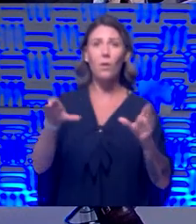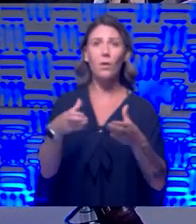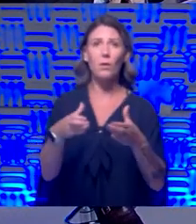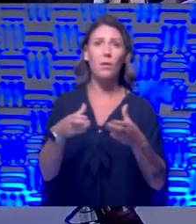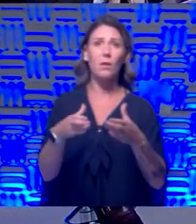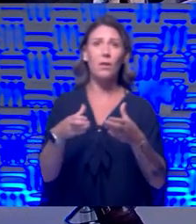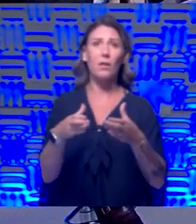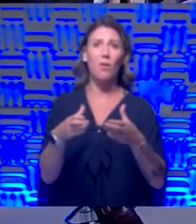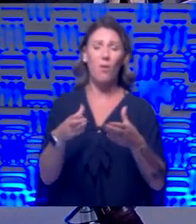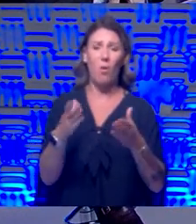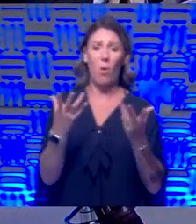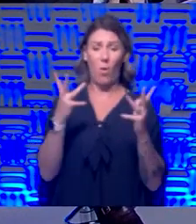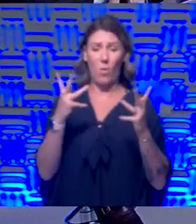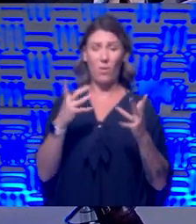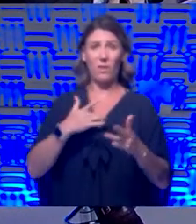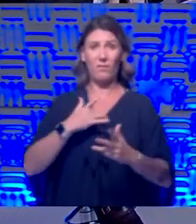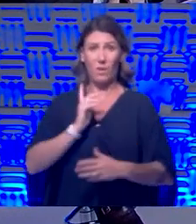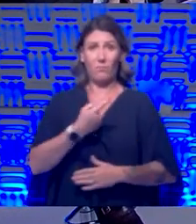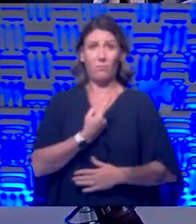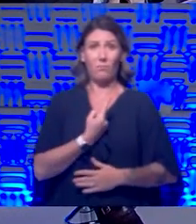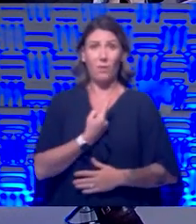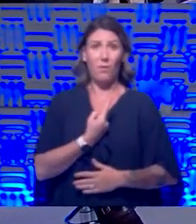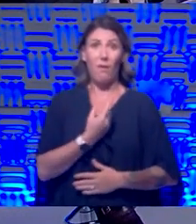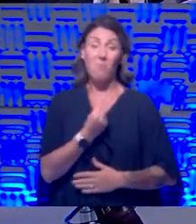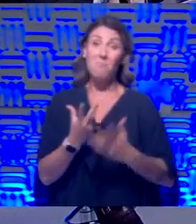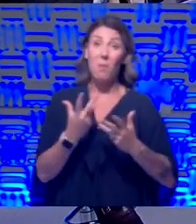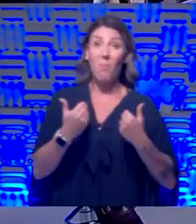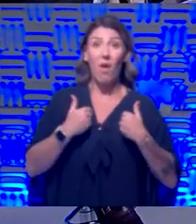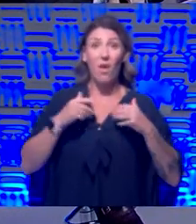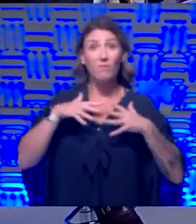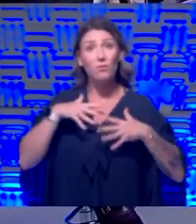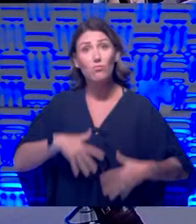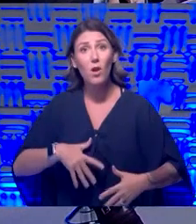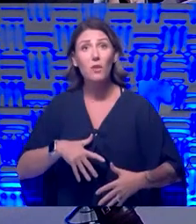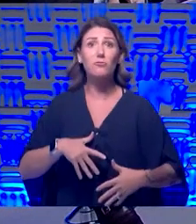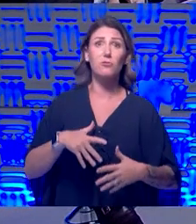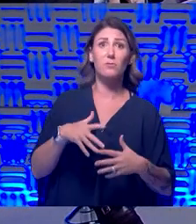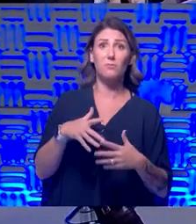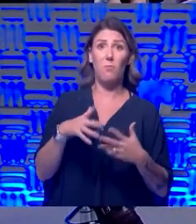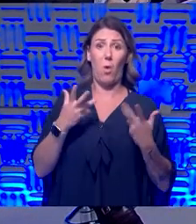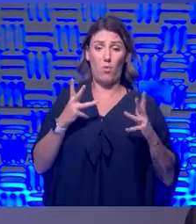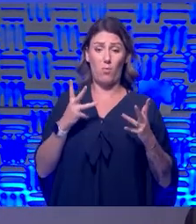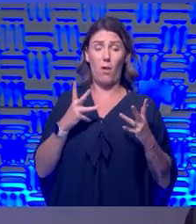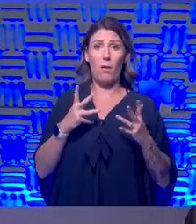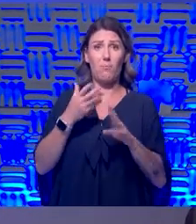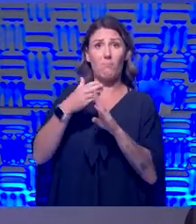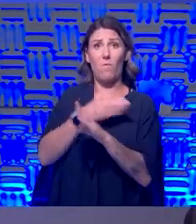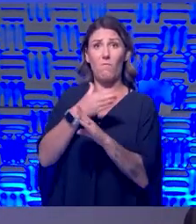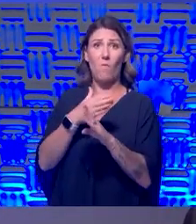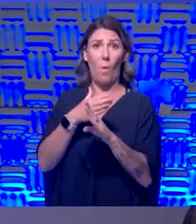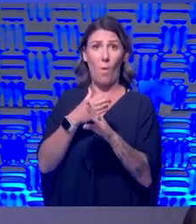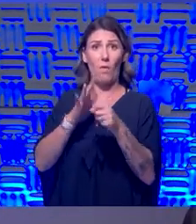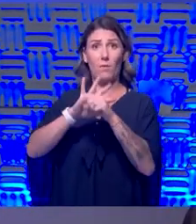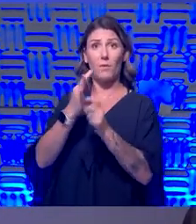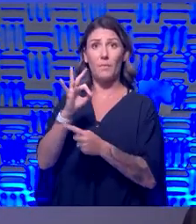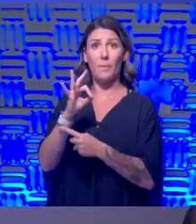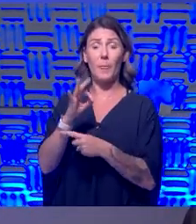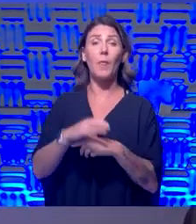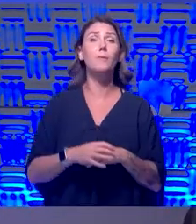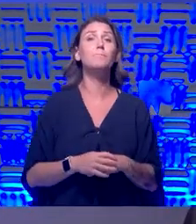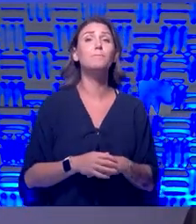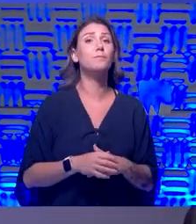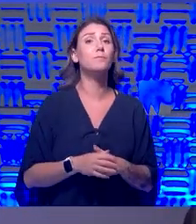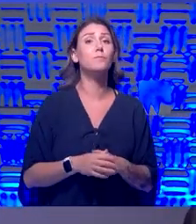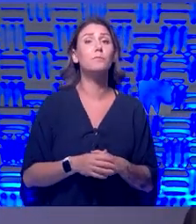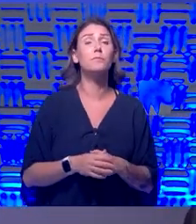in to begin with may have some loneliness and depression to start with and anybody who has cognitive impairment? Well, I think you, you nailed it on the head there. The,